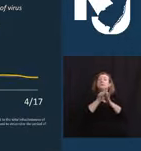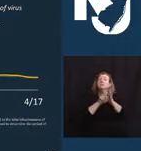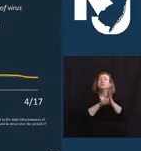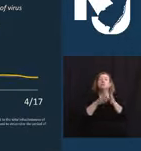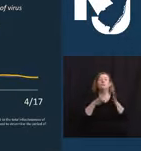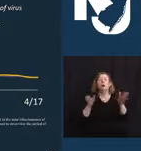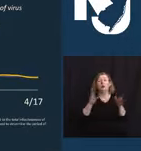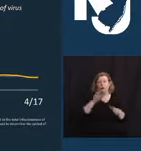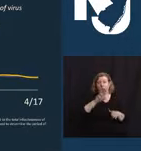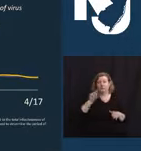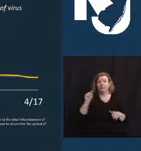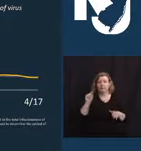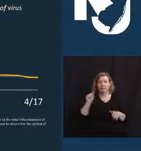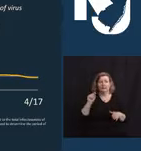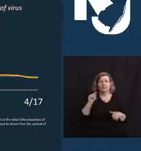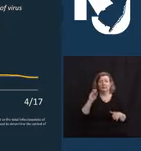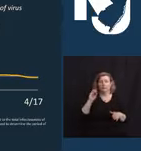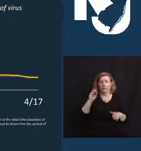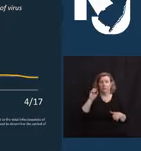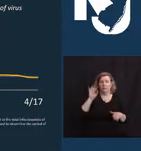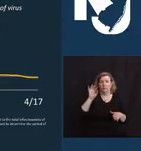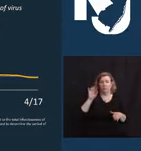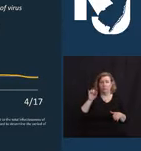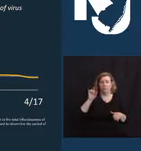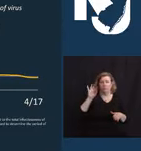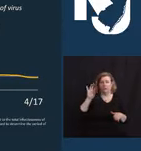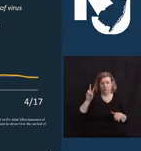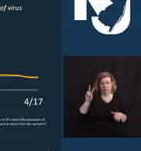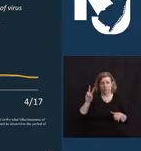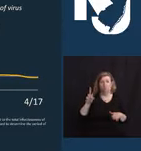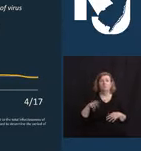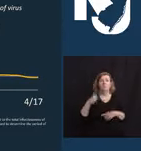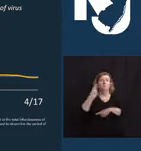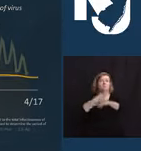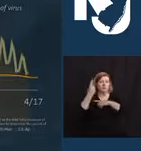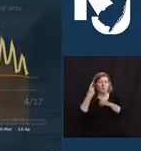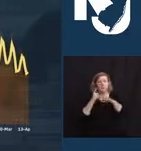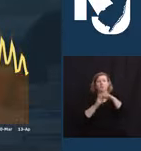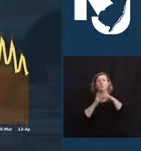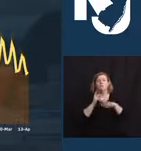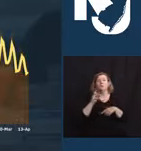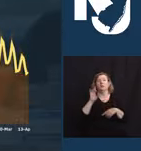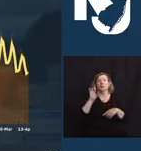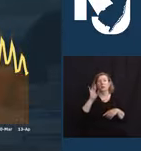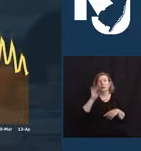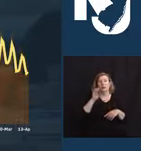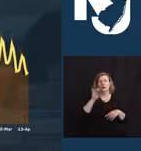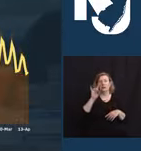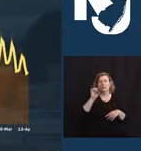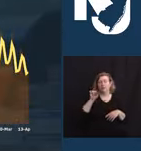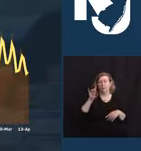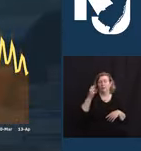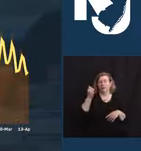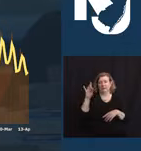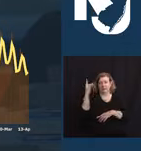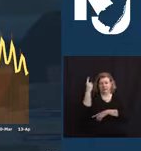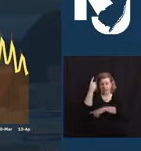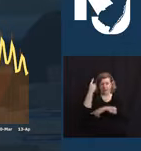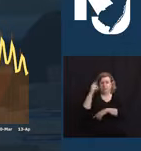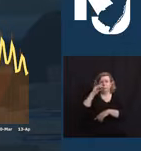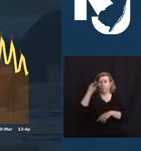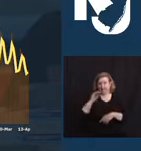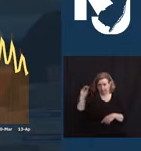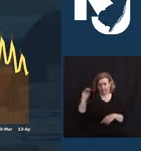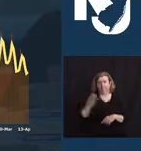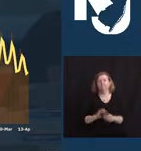today is 0.92. The one-day positivity is 8.18. That's based on 42,217 PCR